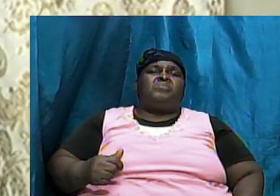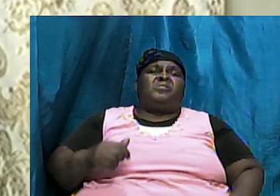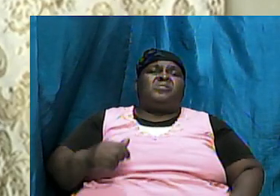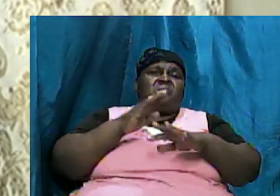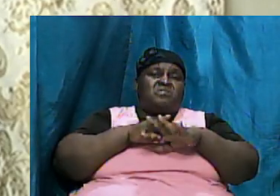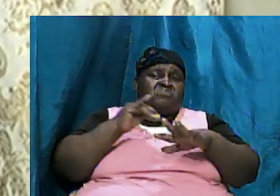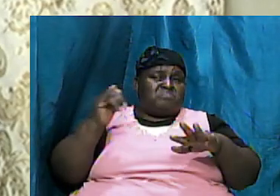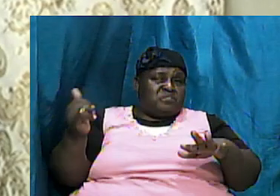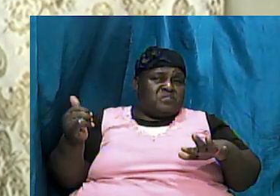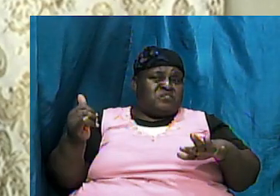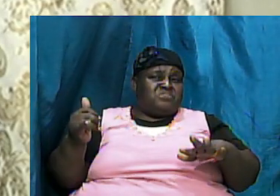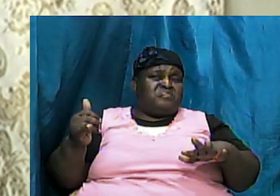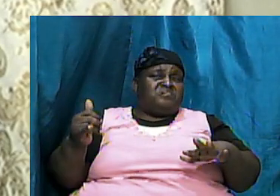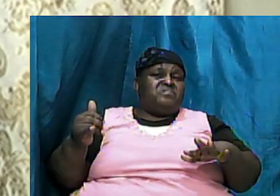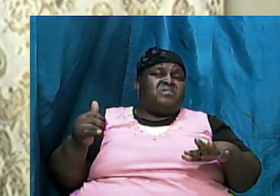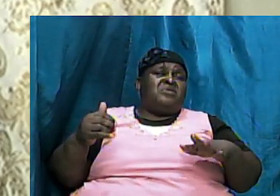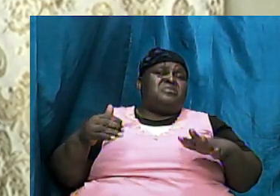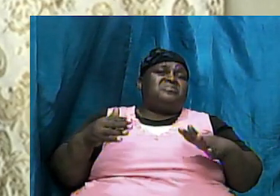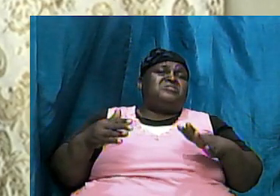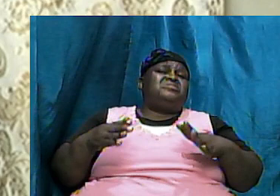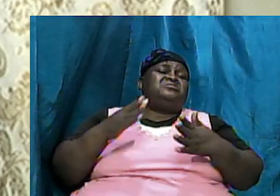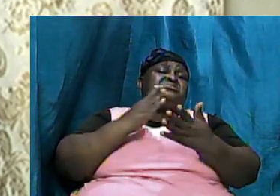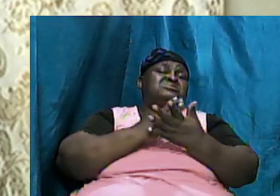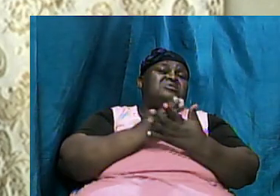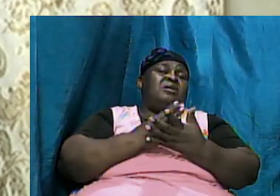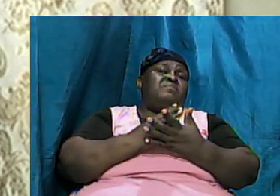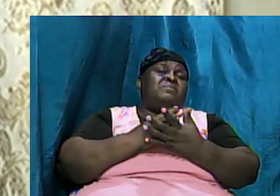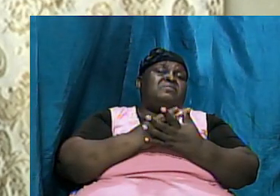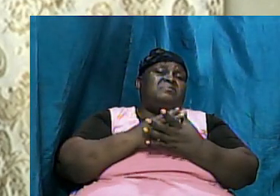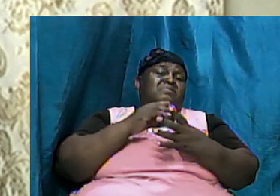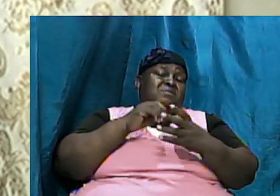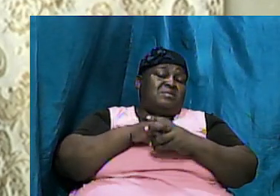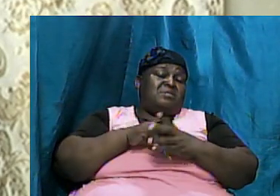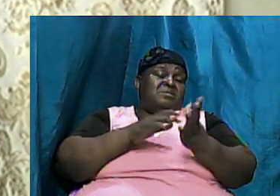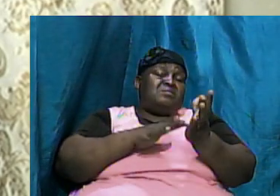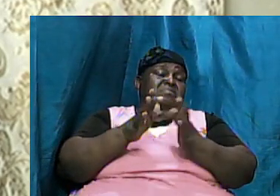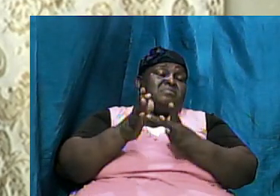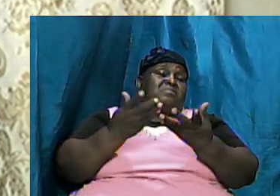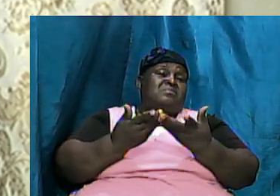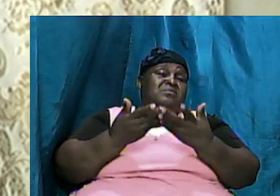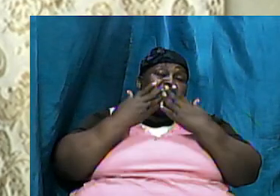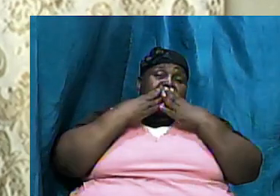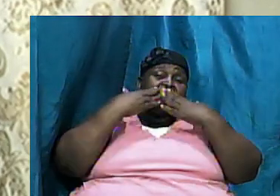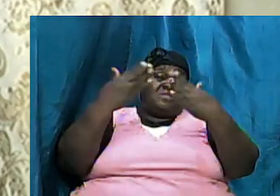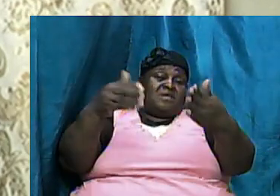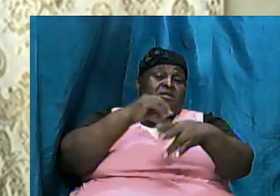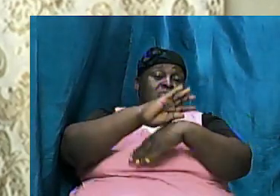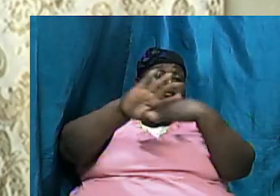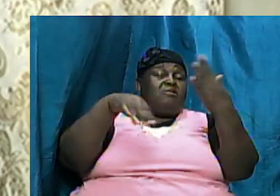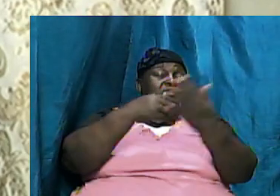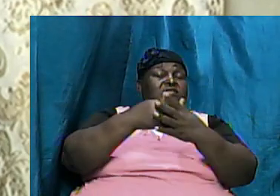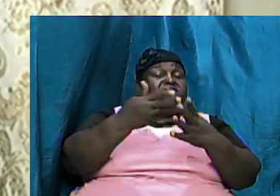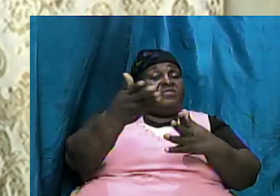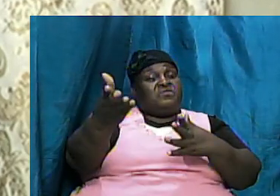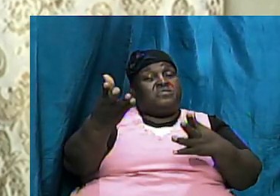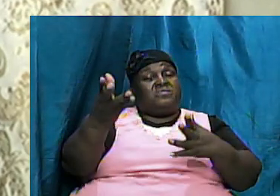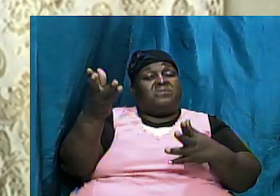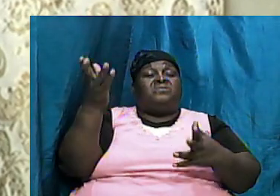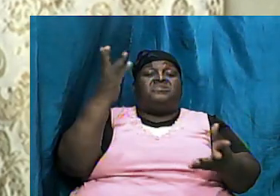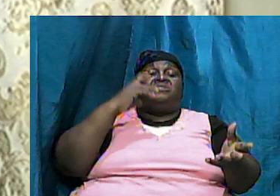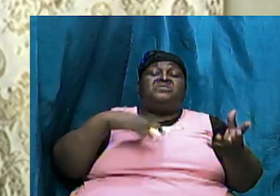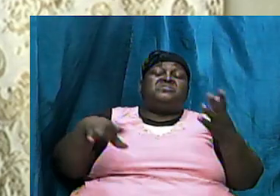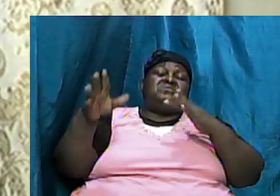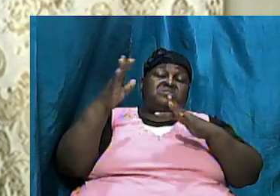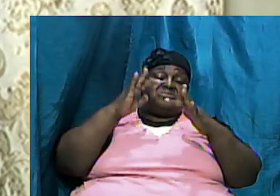quits for this evening in Bible study we thank us all for joining in today and I say